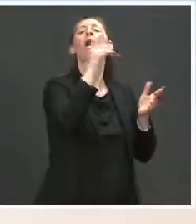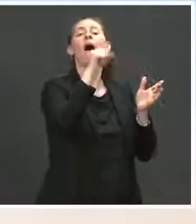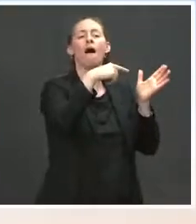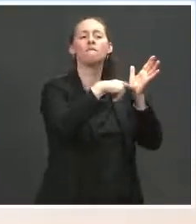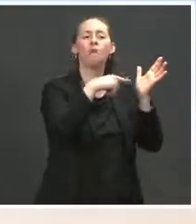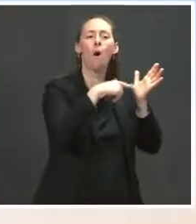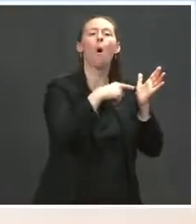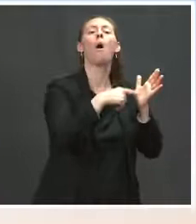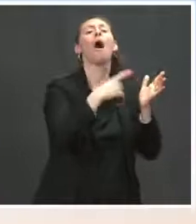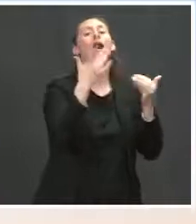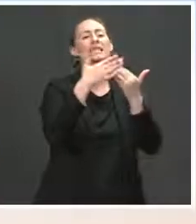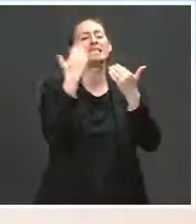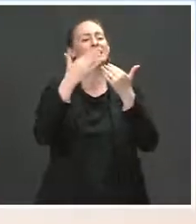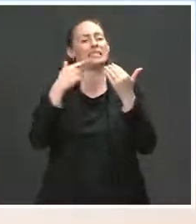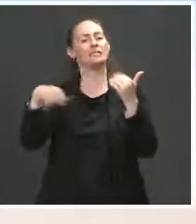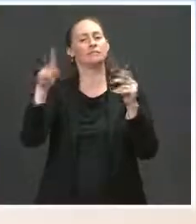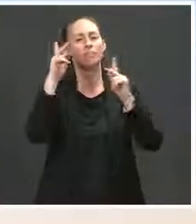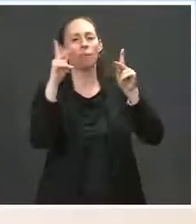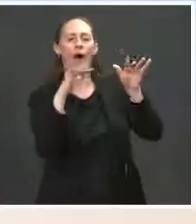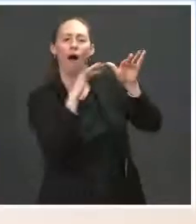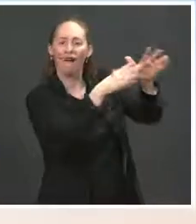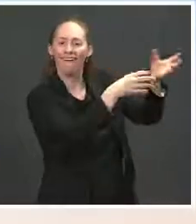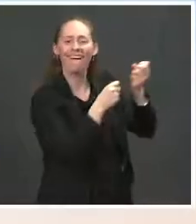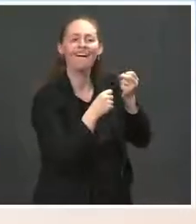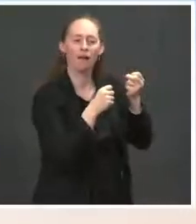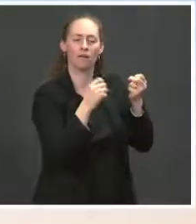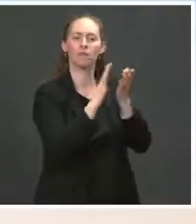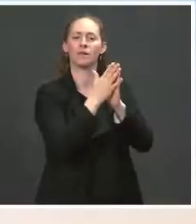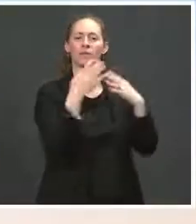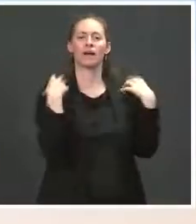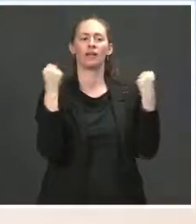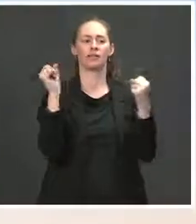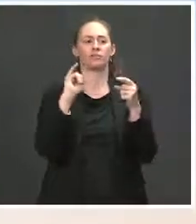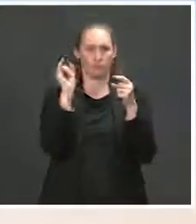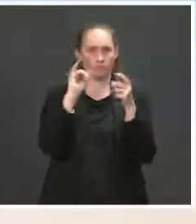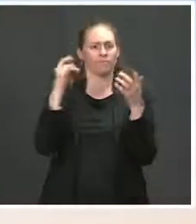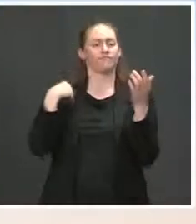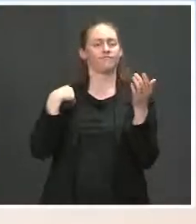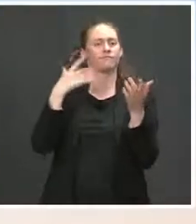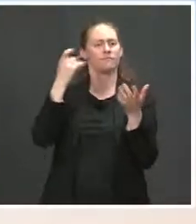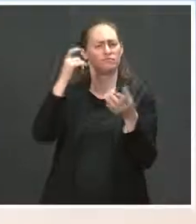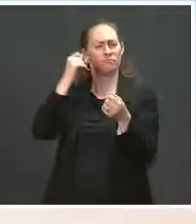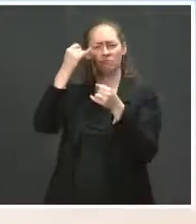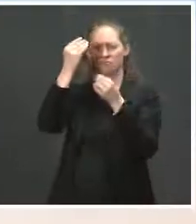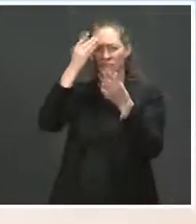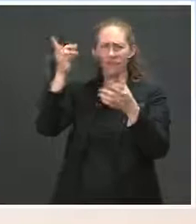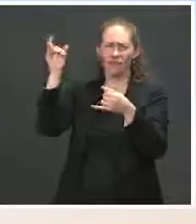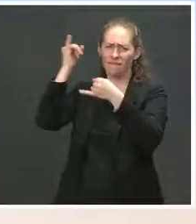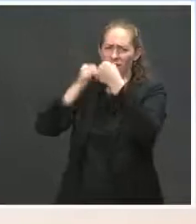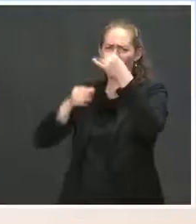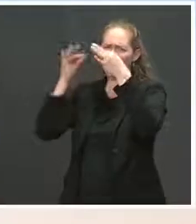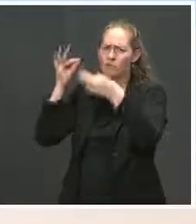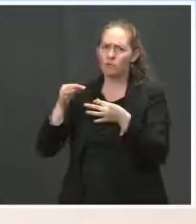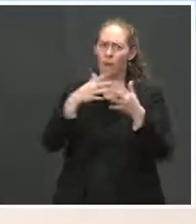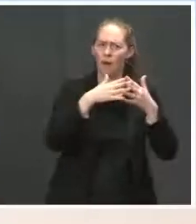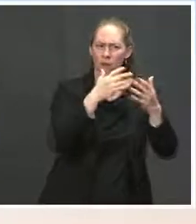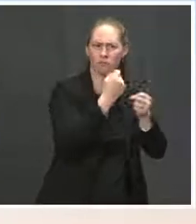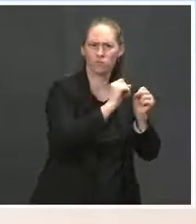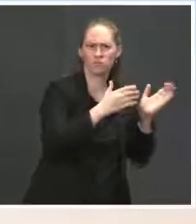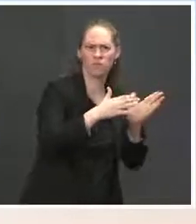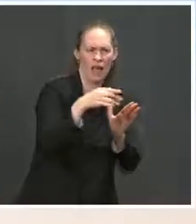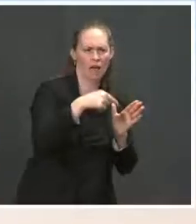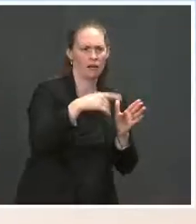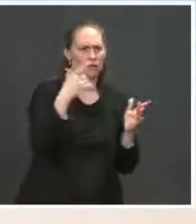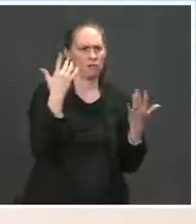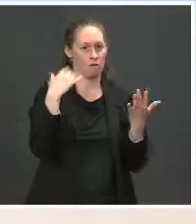expensive. But I will also say, even as he's making these final decisions, that the American Families Plan and the speech on Wednesday will not represent the